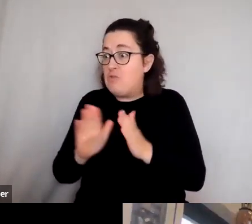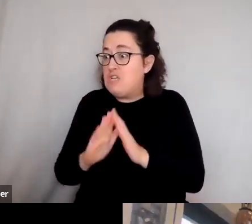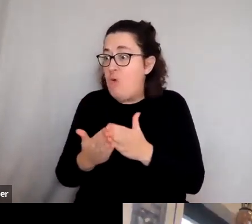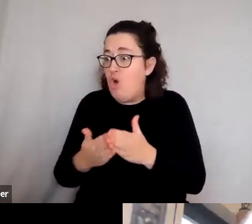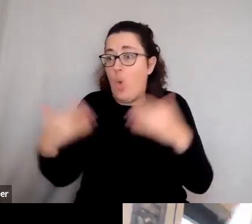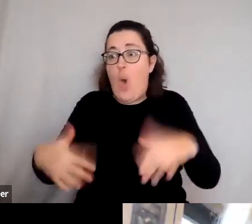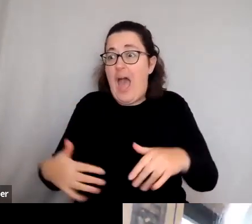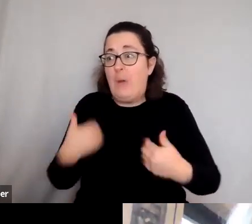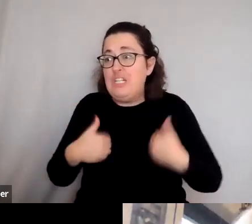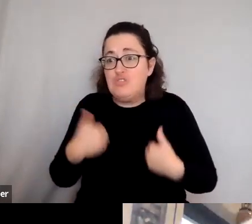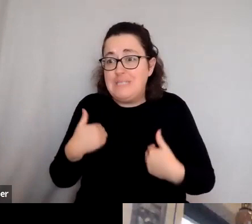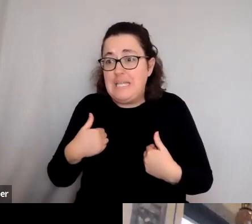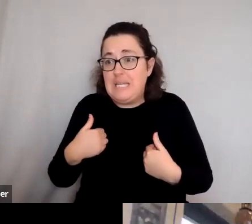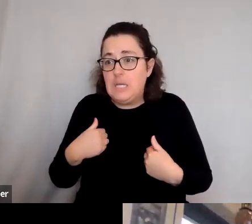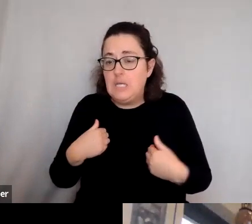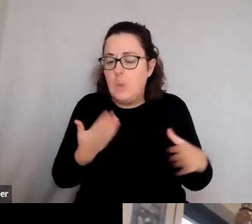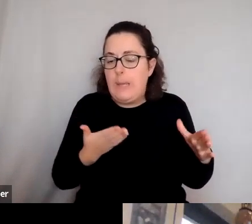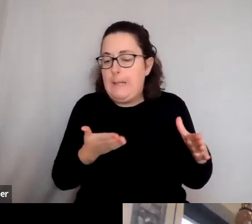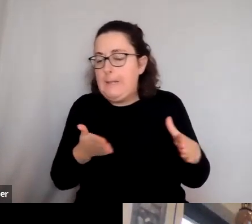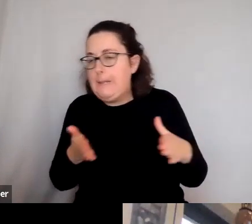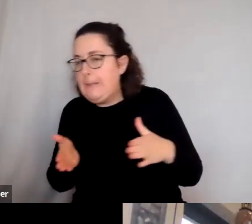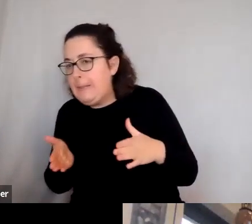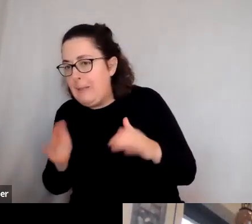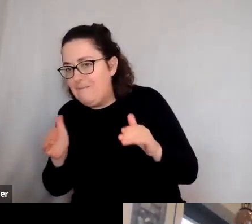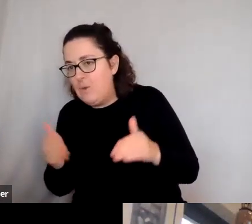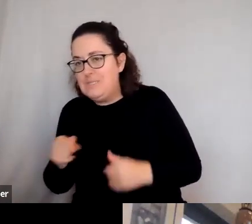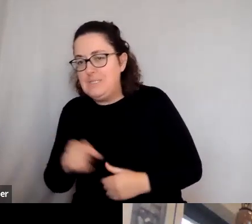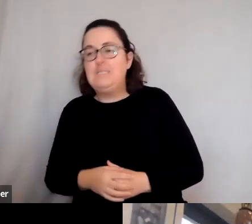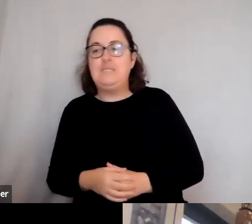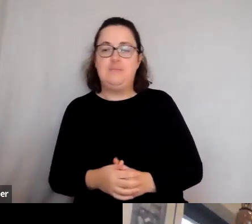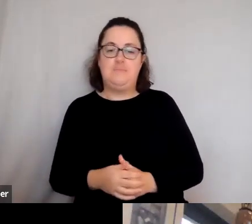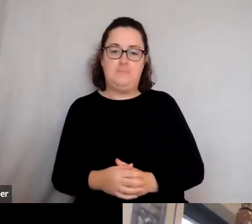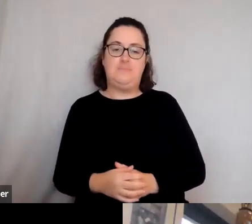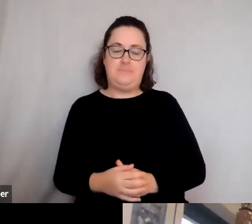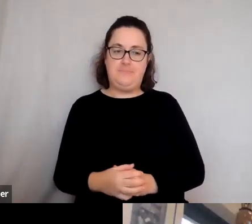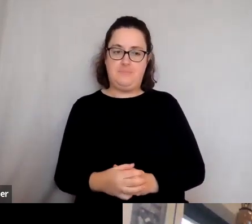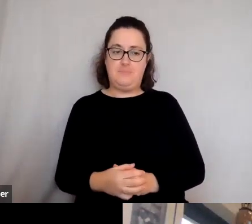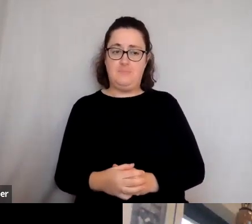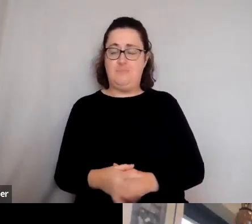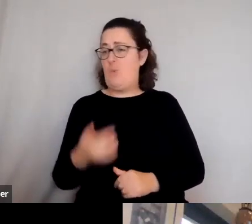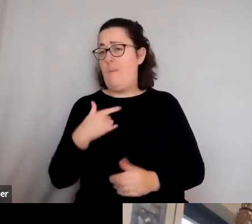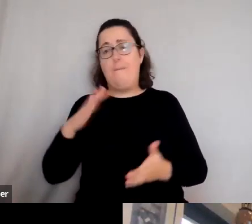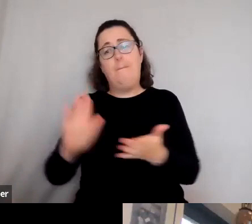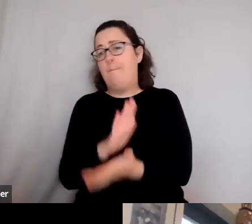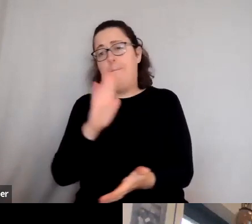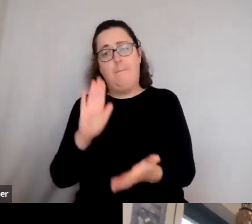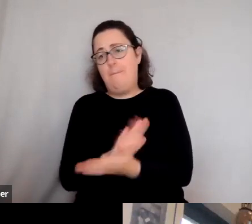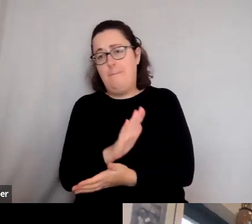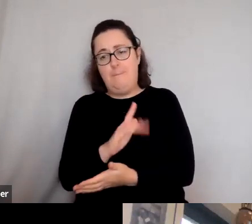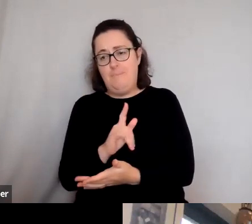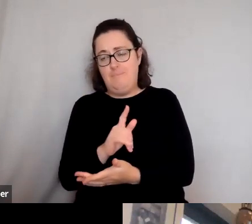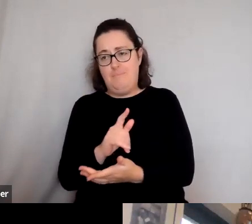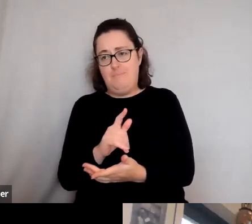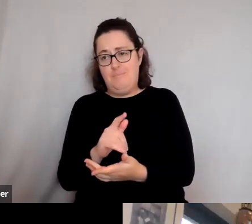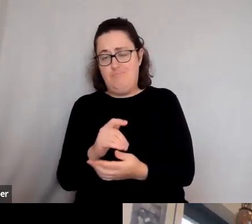so interesting. So I feel, you know, really delighted. And I think it's,